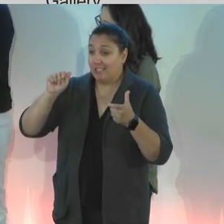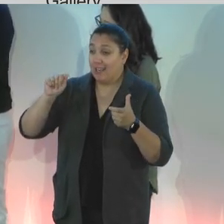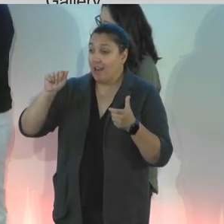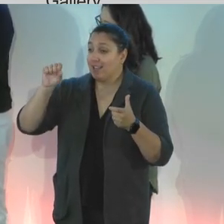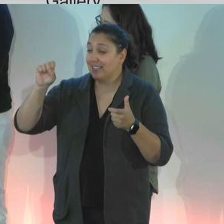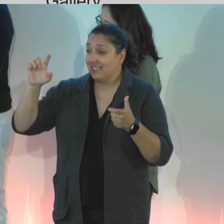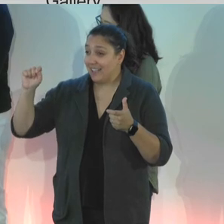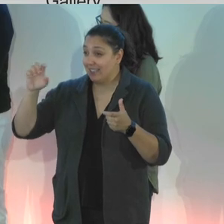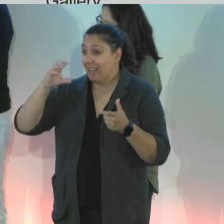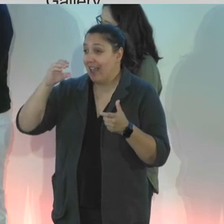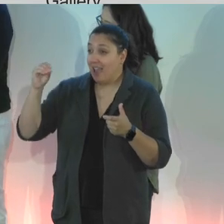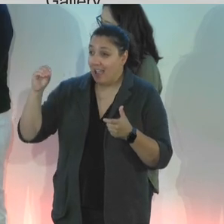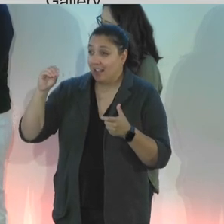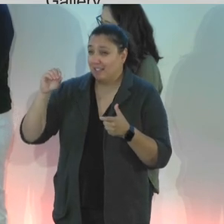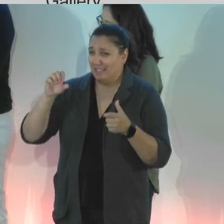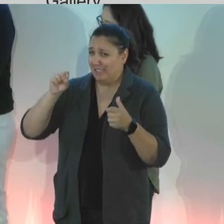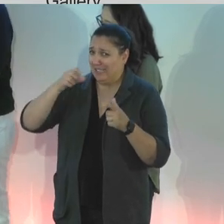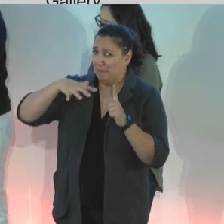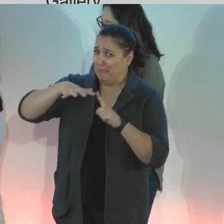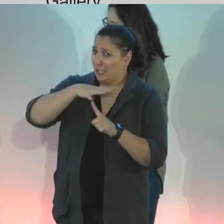computing, I would love to chat with you.